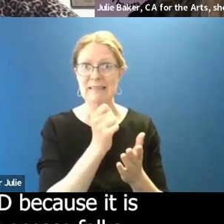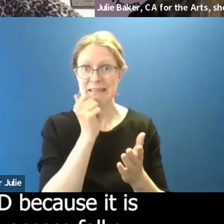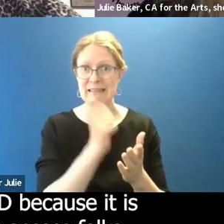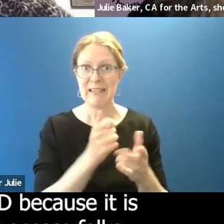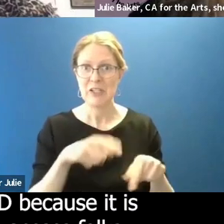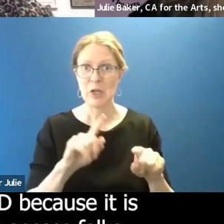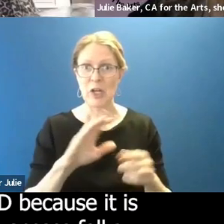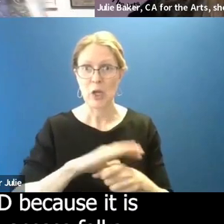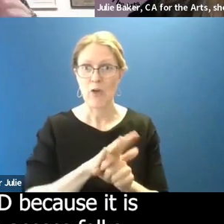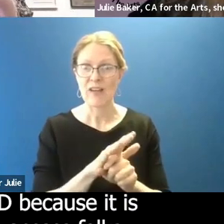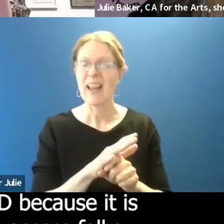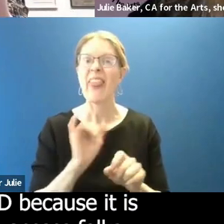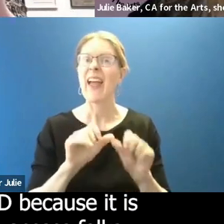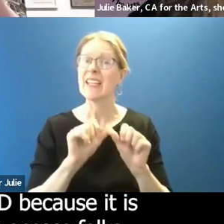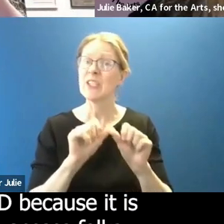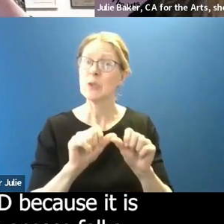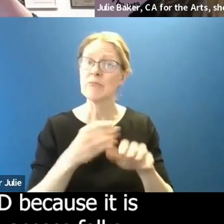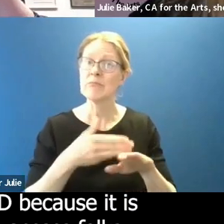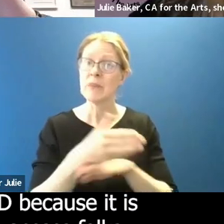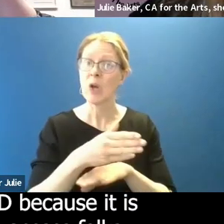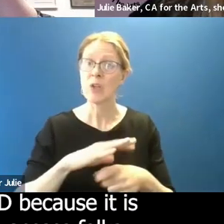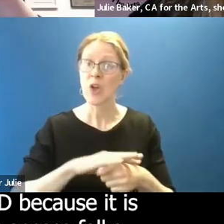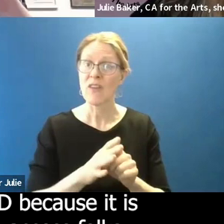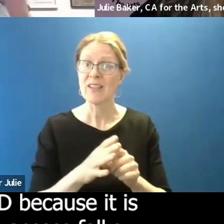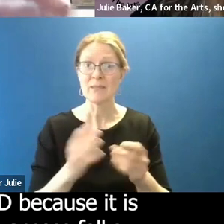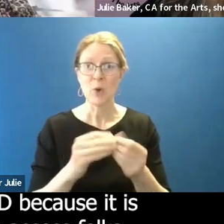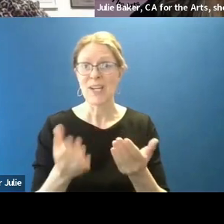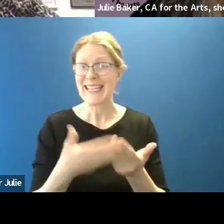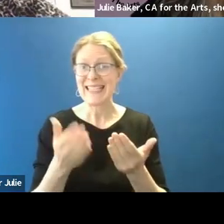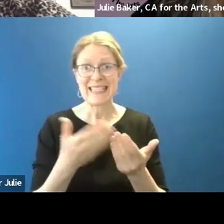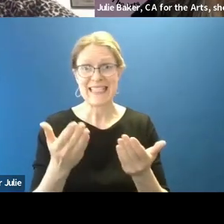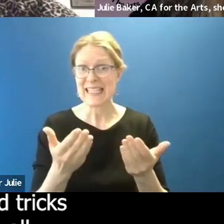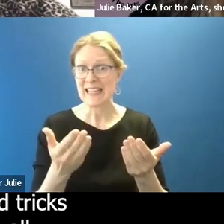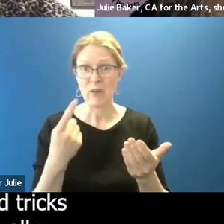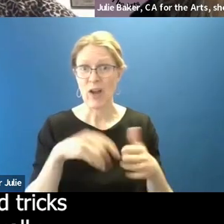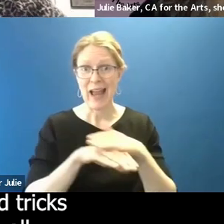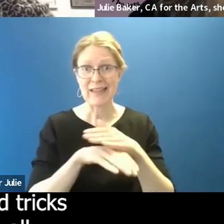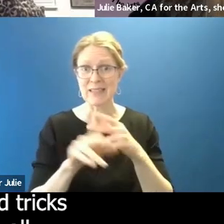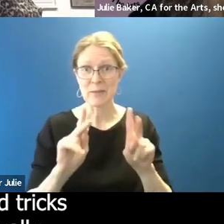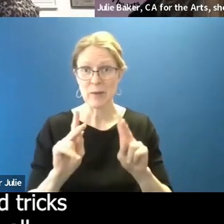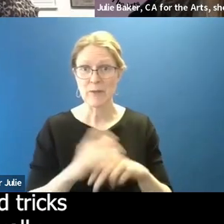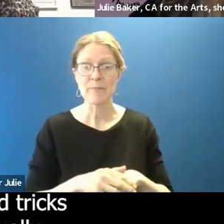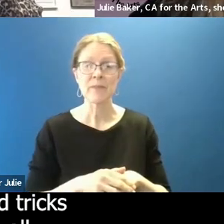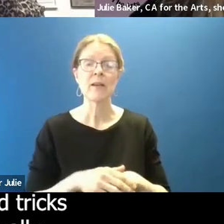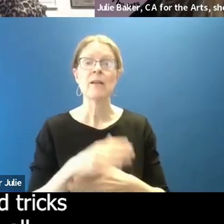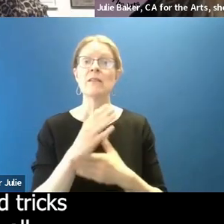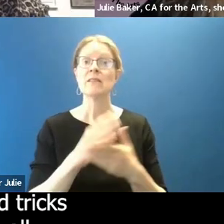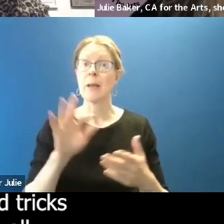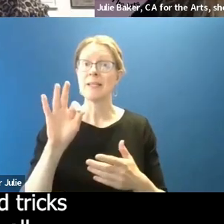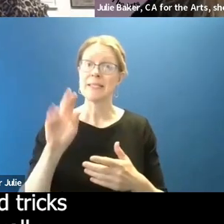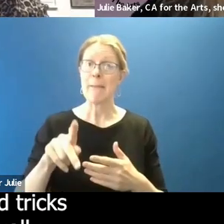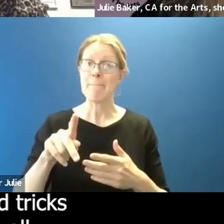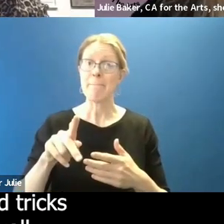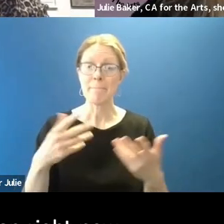And it continues post COVID because it is obviously an easier way to access folks. Some of the tips and tricks that I use